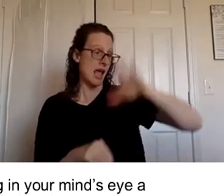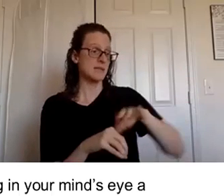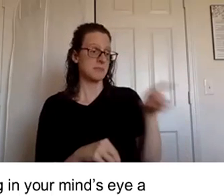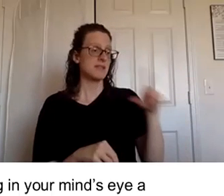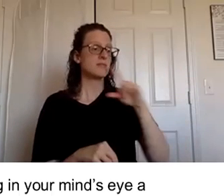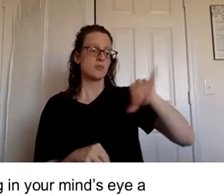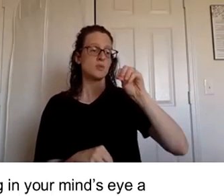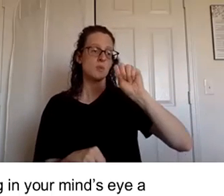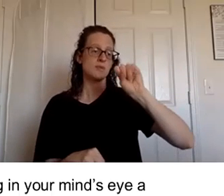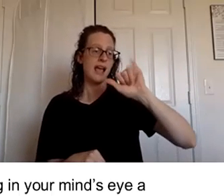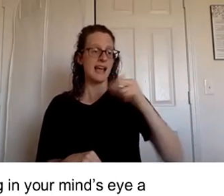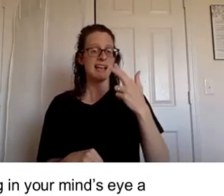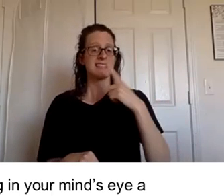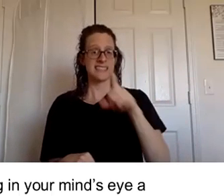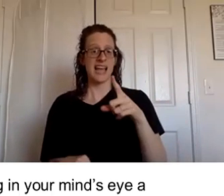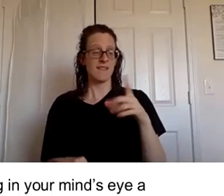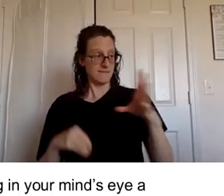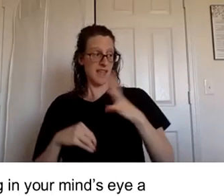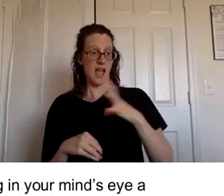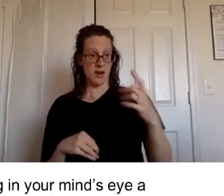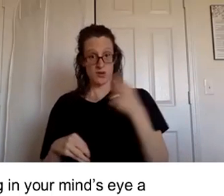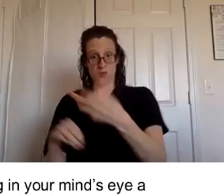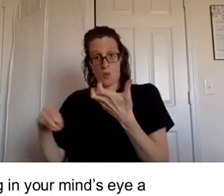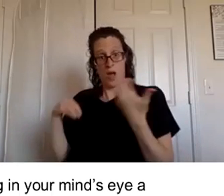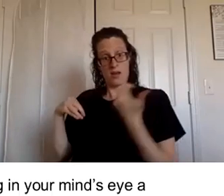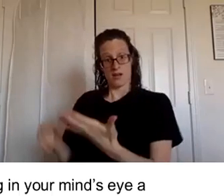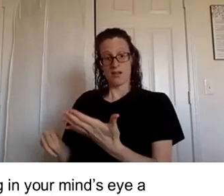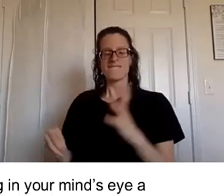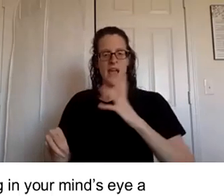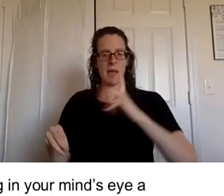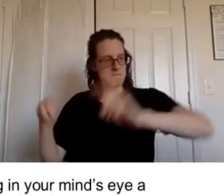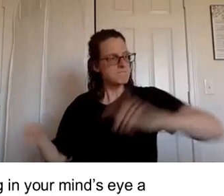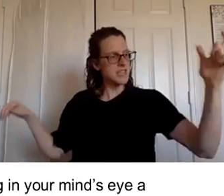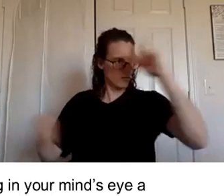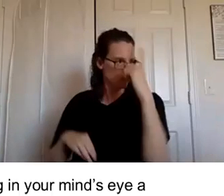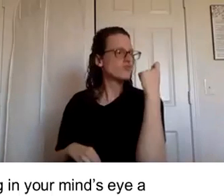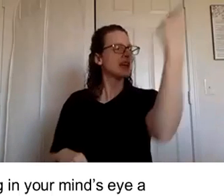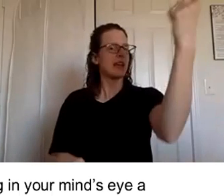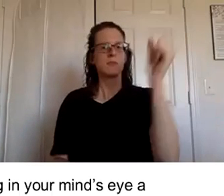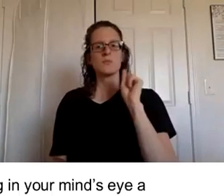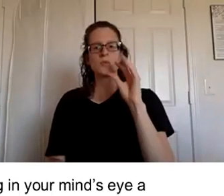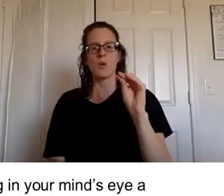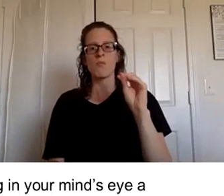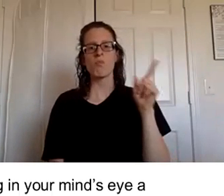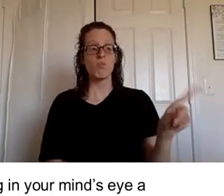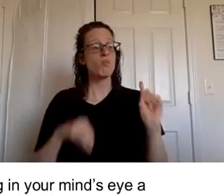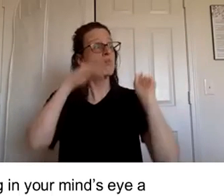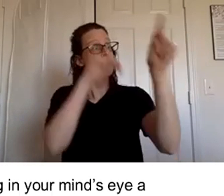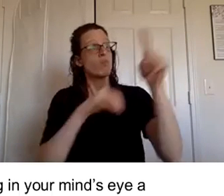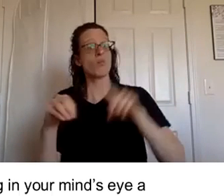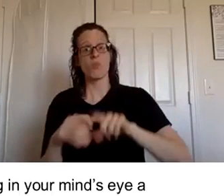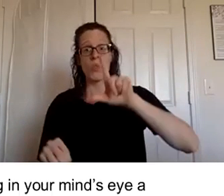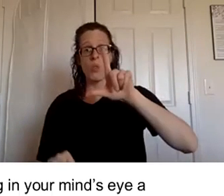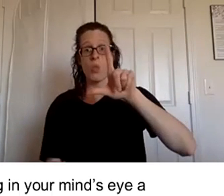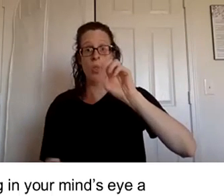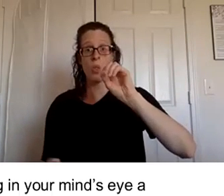do this we're going to go big so my husband is like the big go big or go home kind of guy so he went to lowe's and he got a